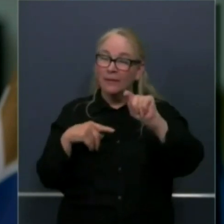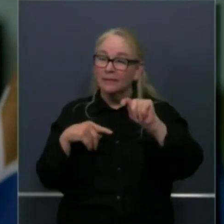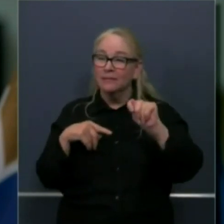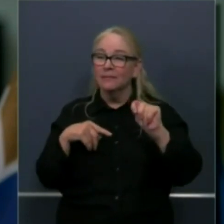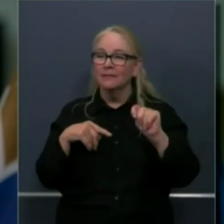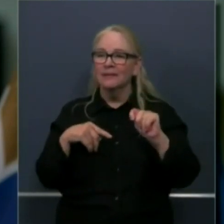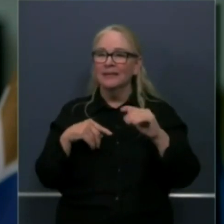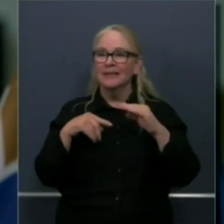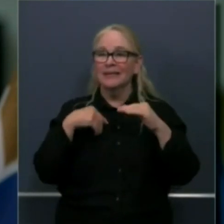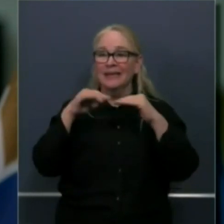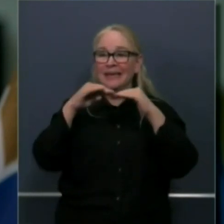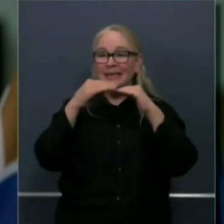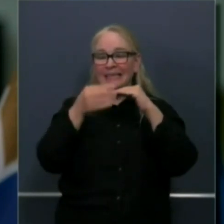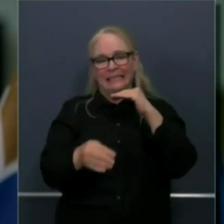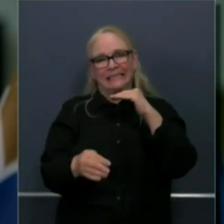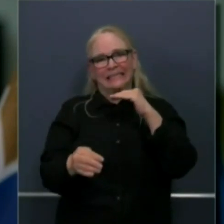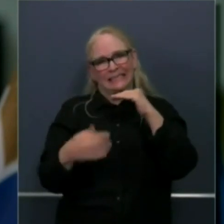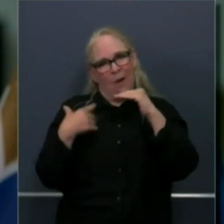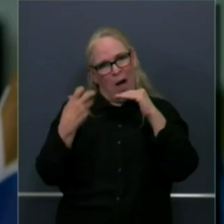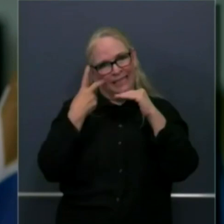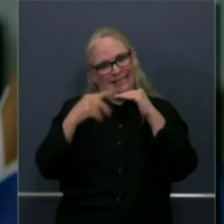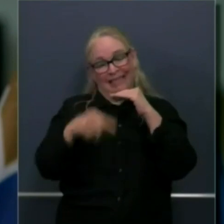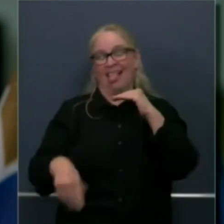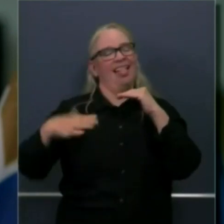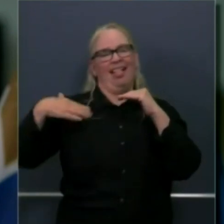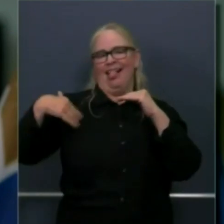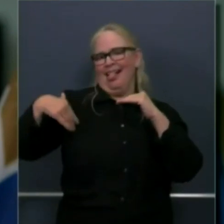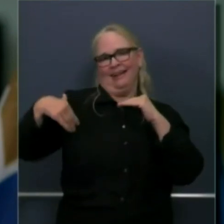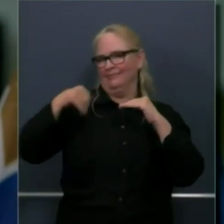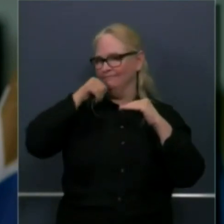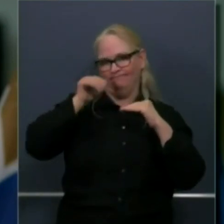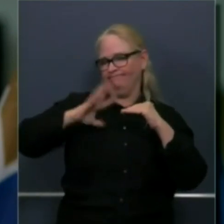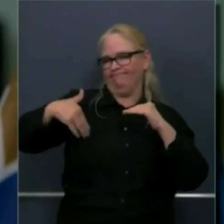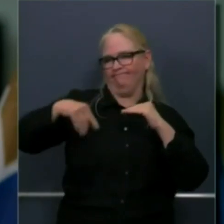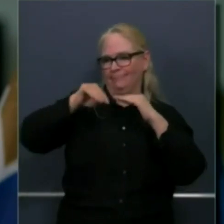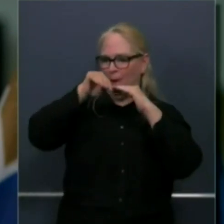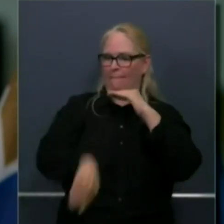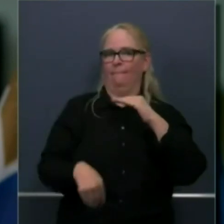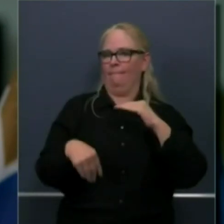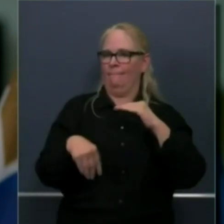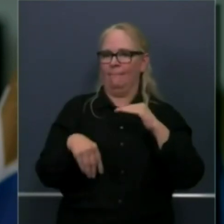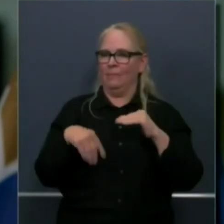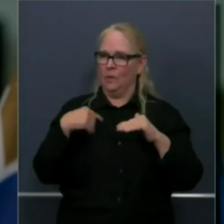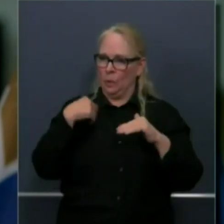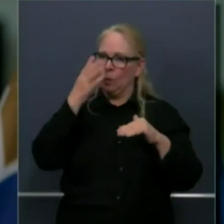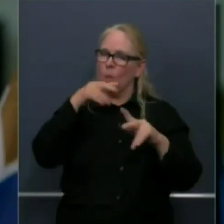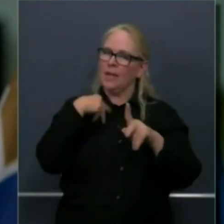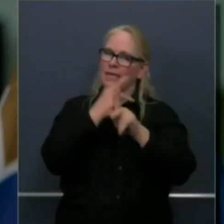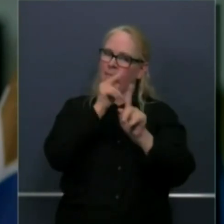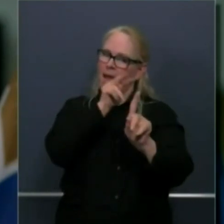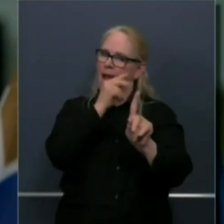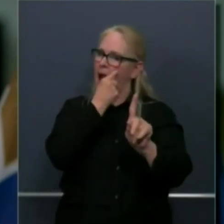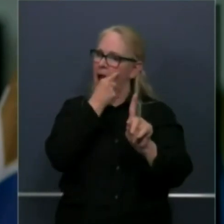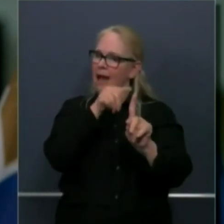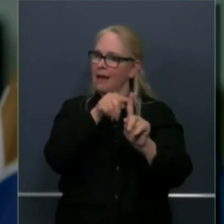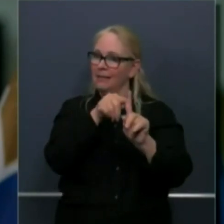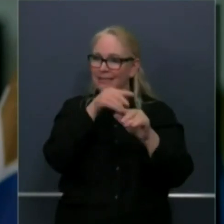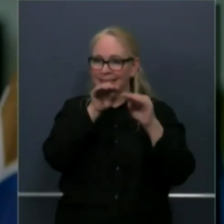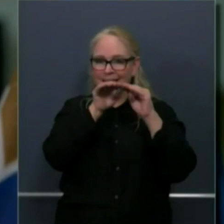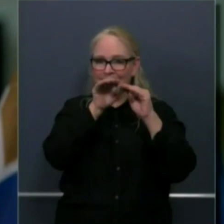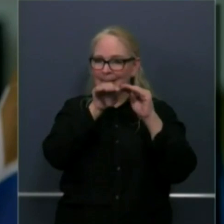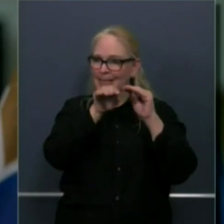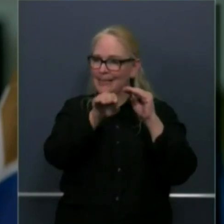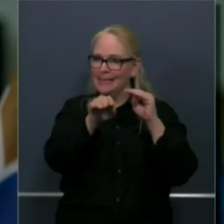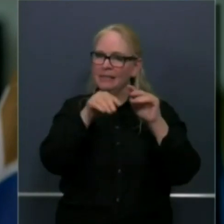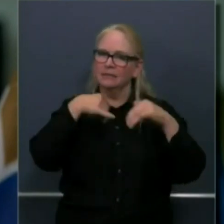that we need to see caution always number of people tested positive number of people dying i know they're lagging indicators